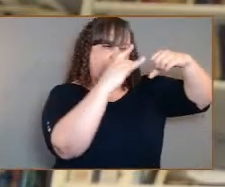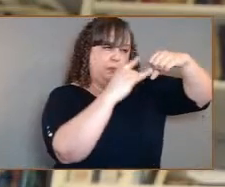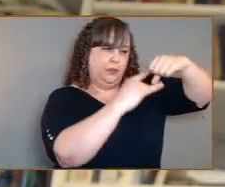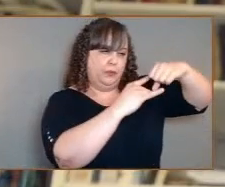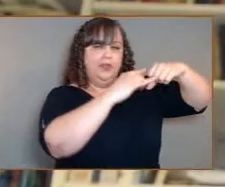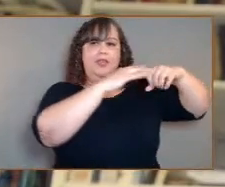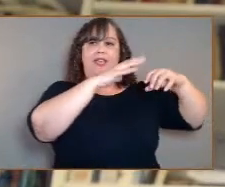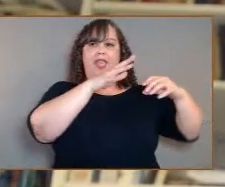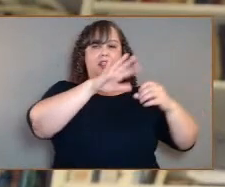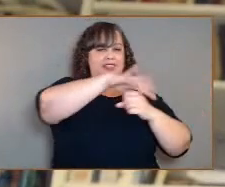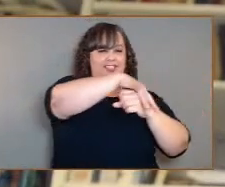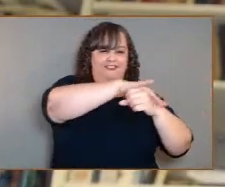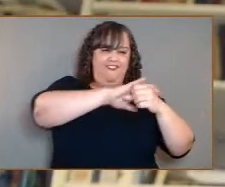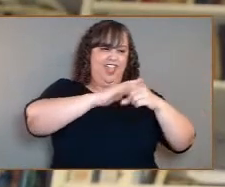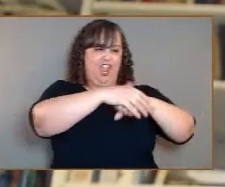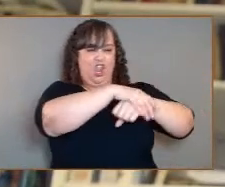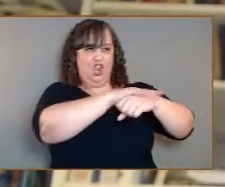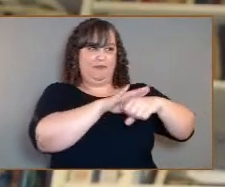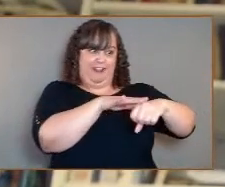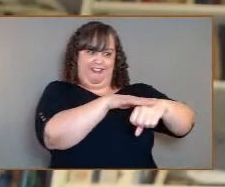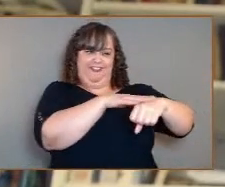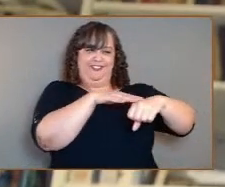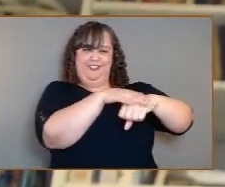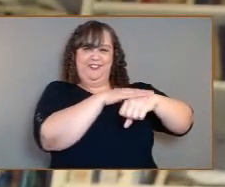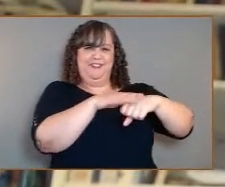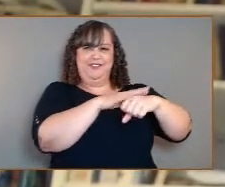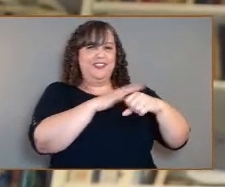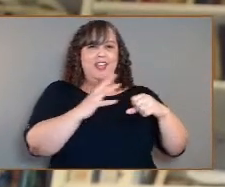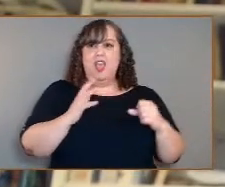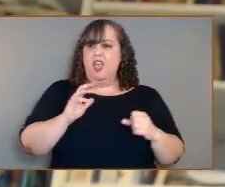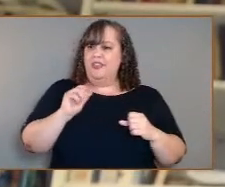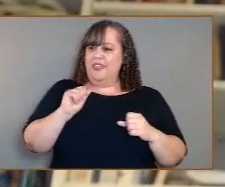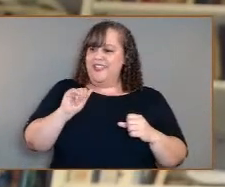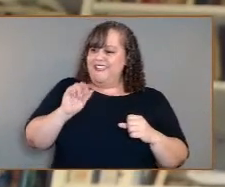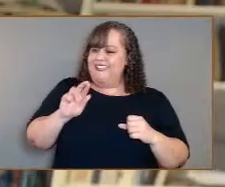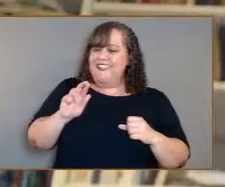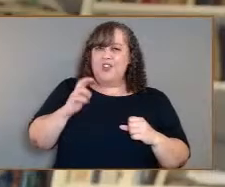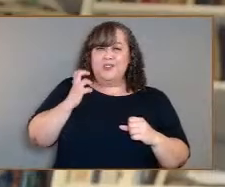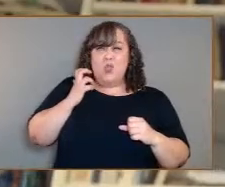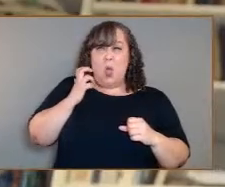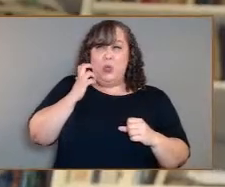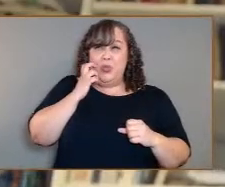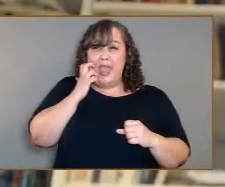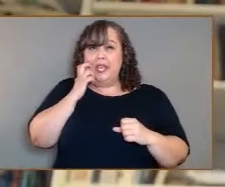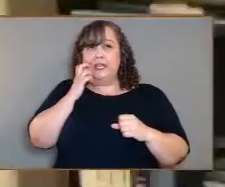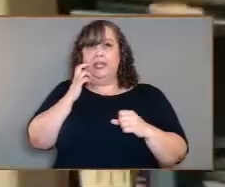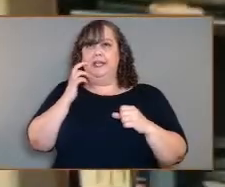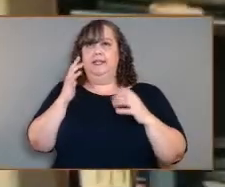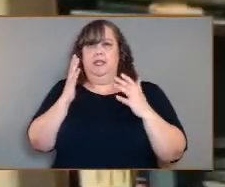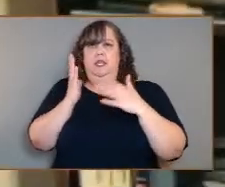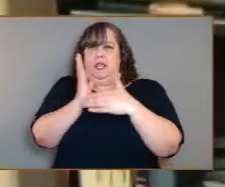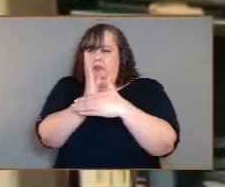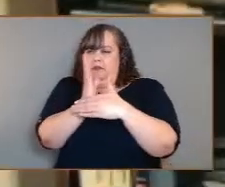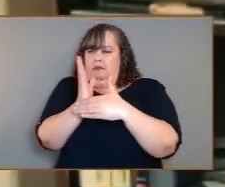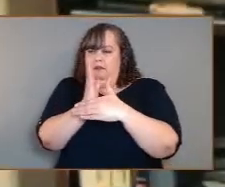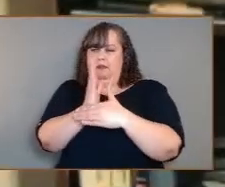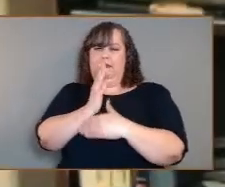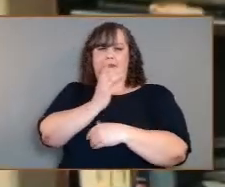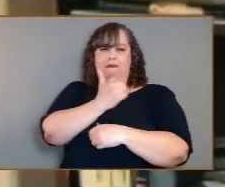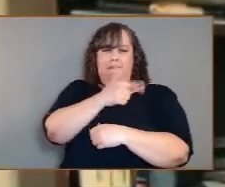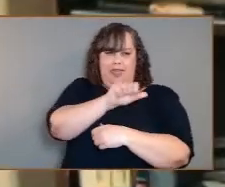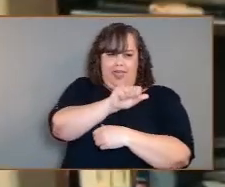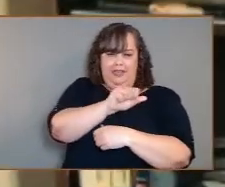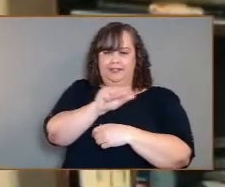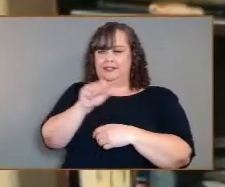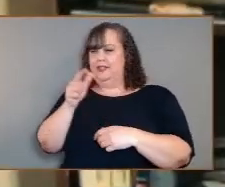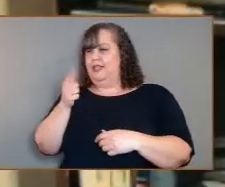near the surface where the air is so thick that in some way we are between a gas and a liquid. In my wildest dreams,